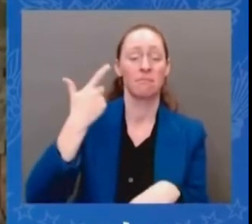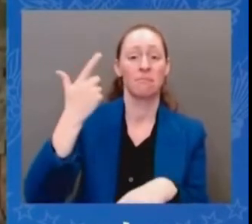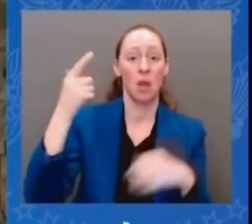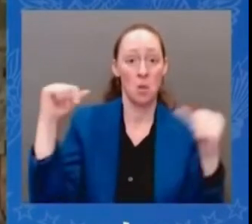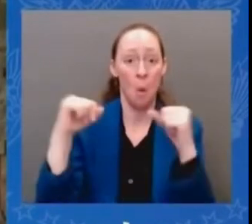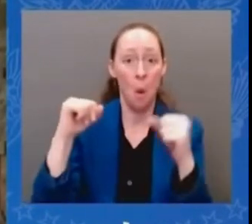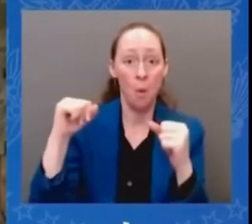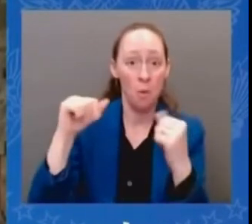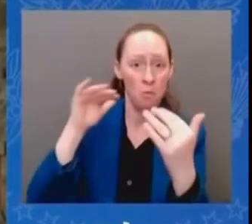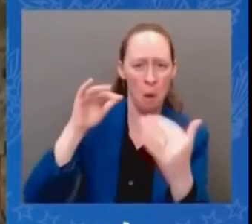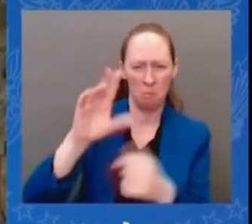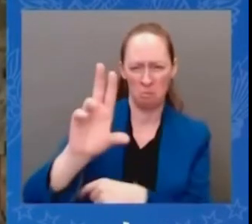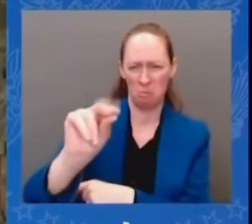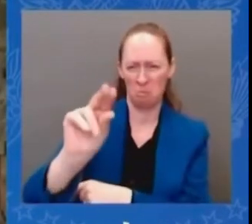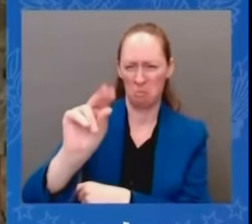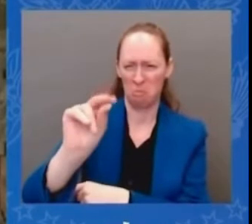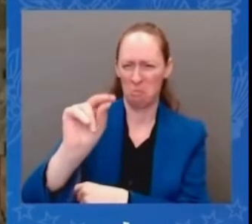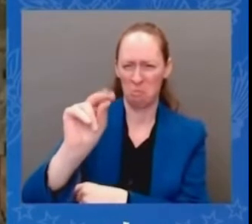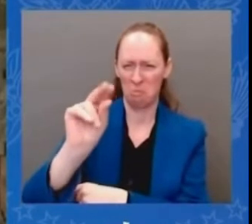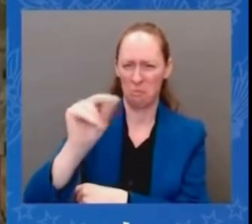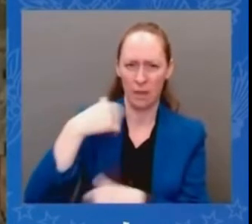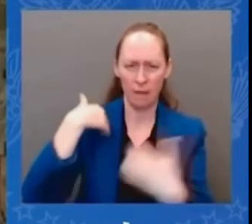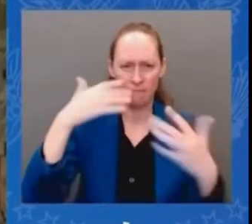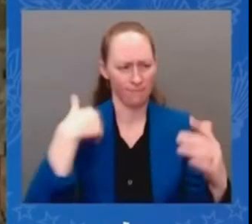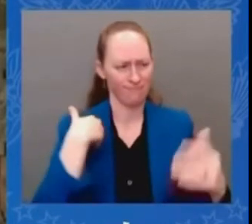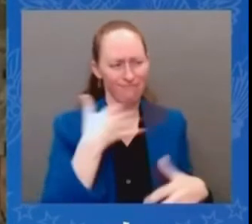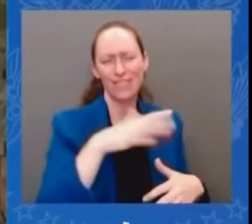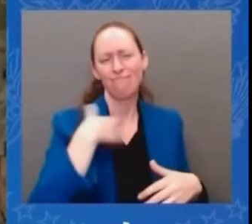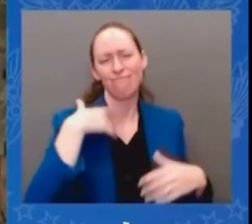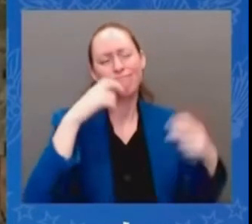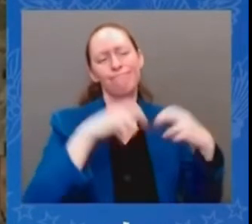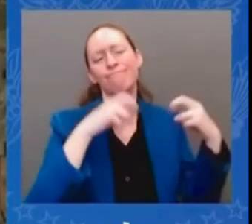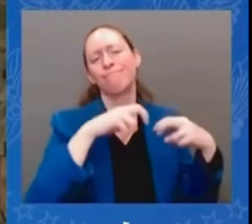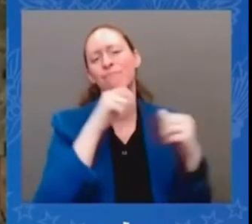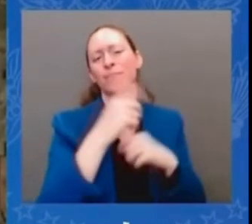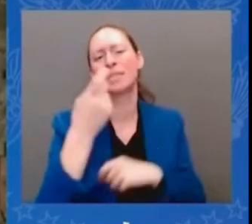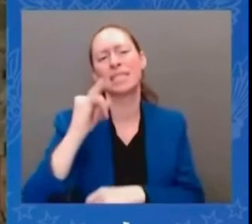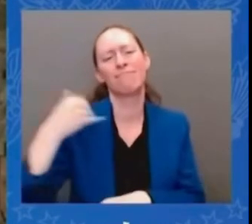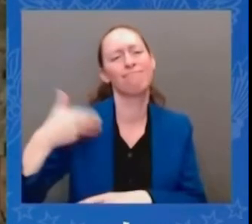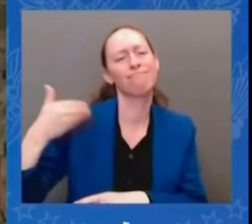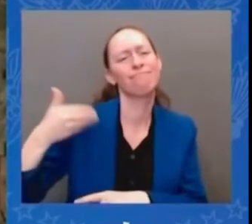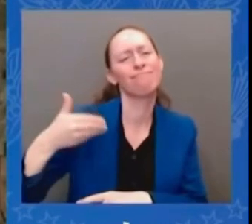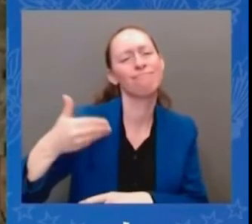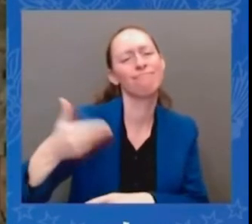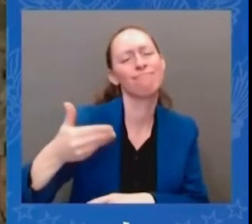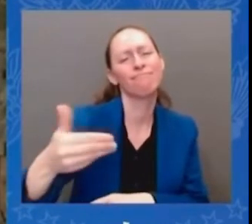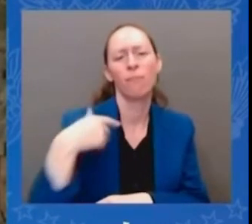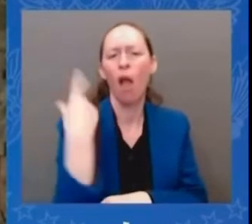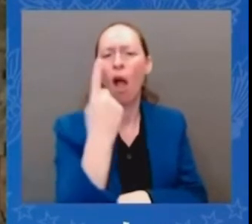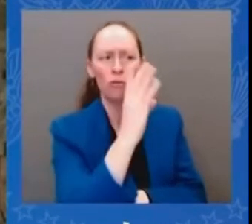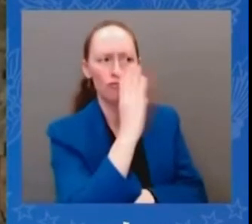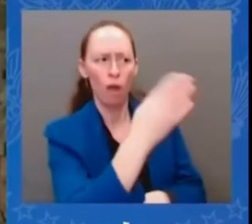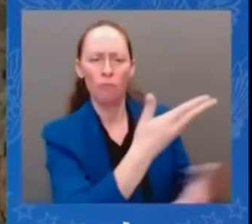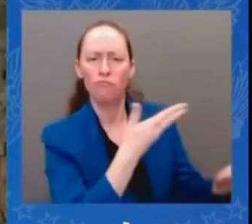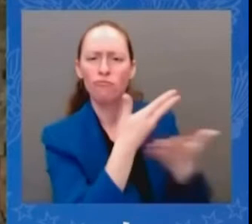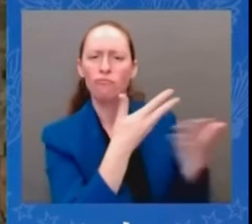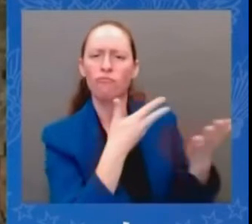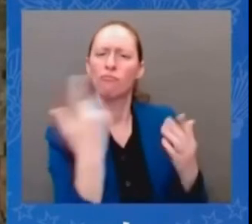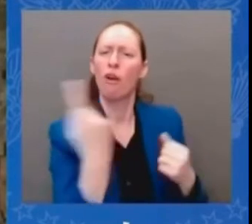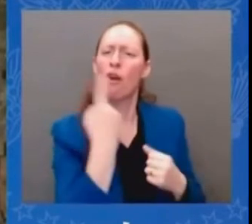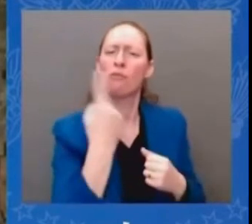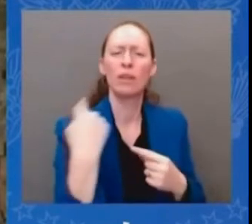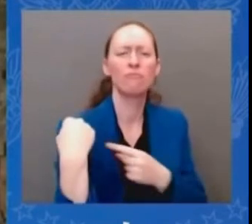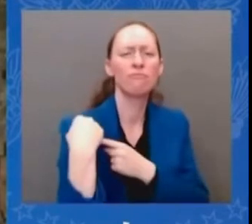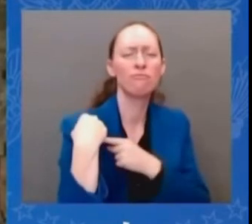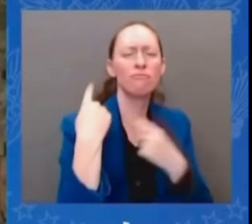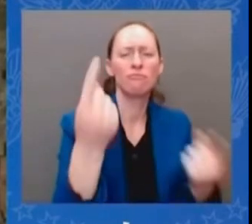board and i do not think there's any imminent attempt on the part of china to invade taiwan and i made